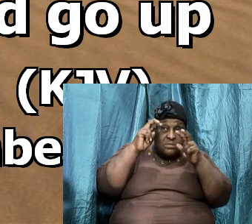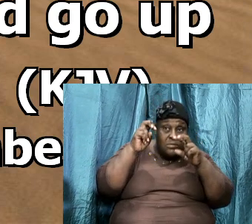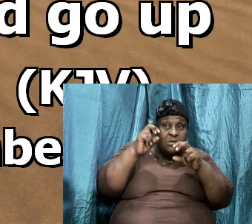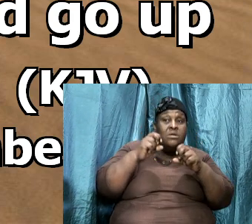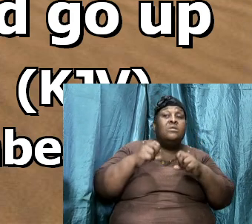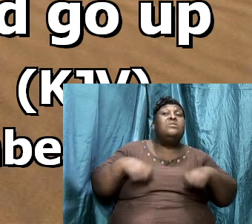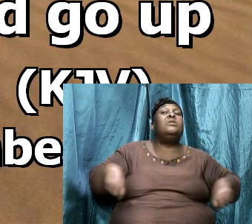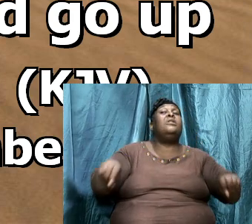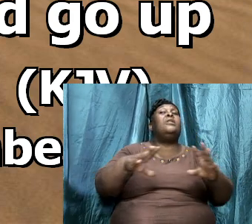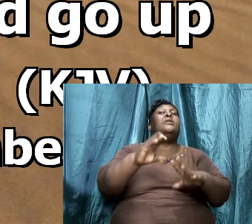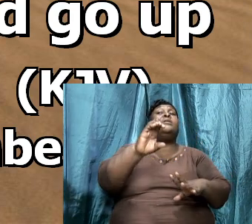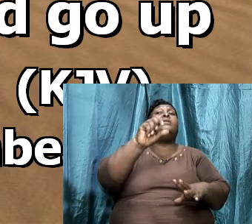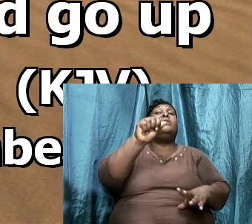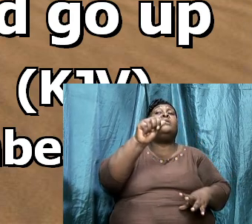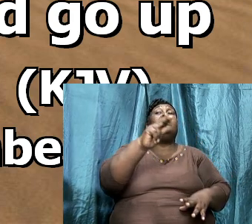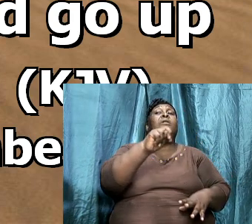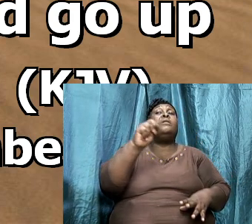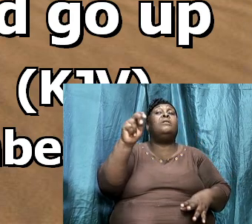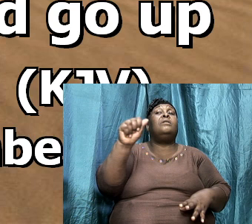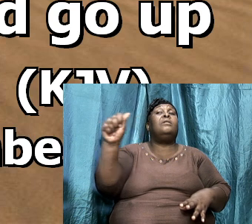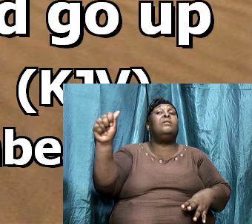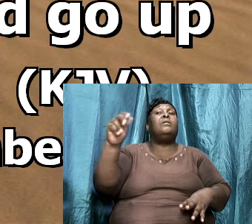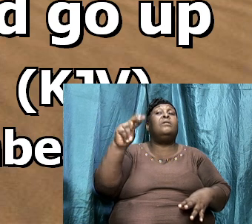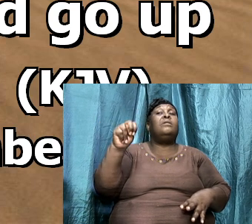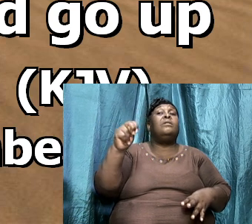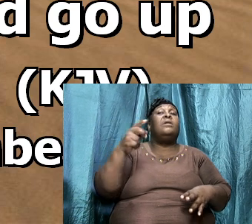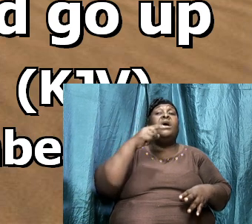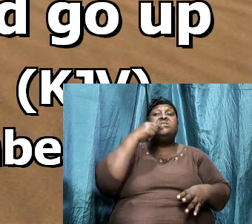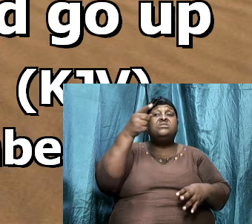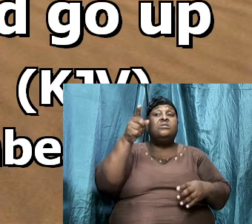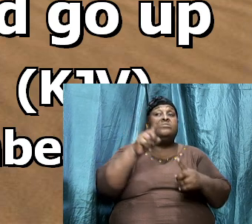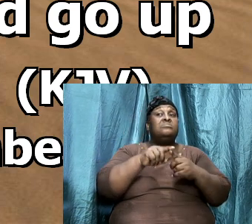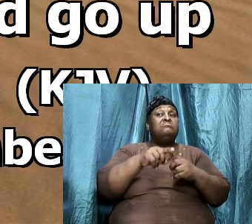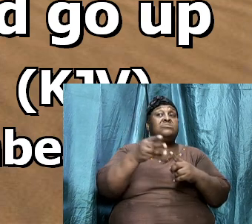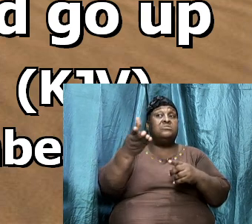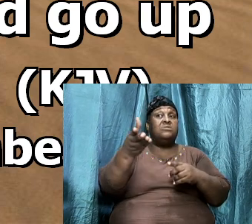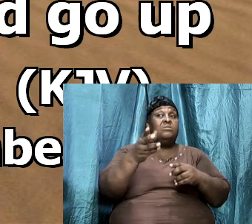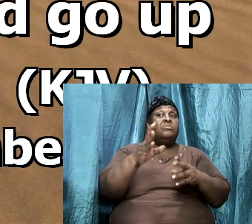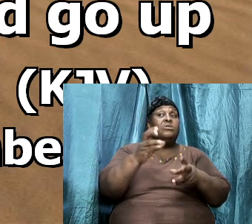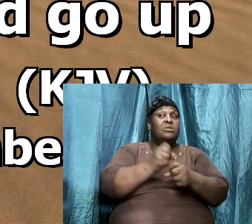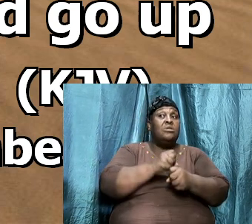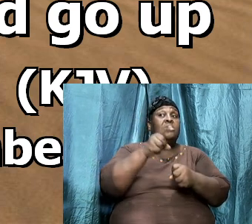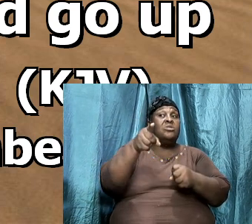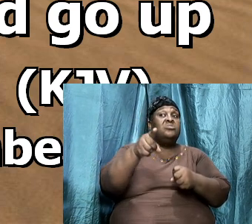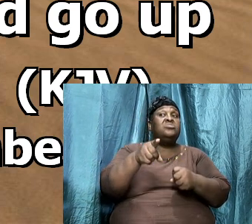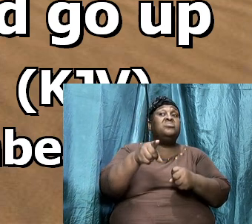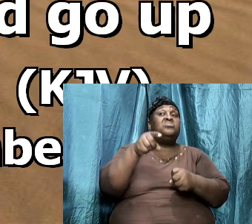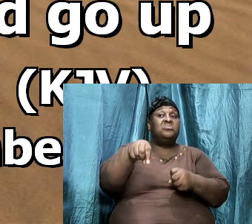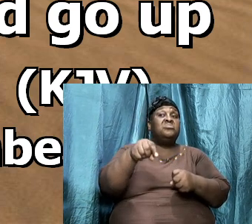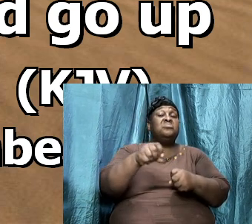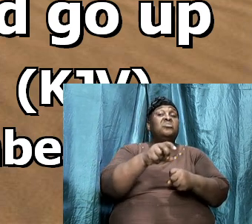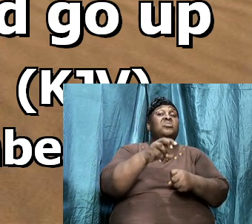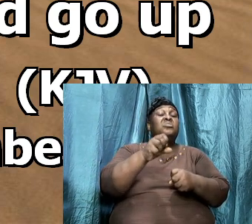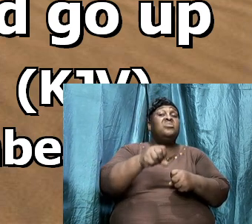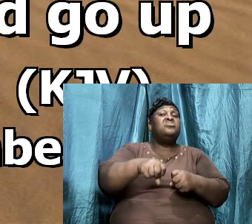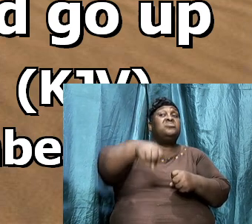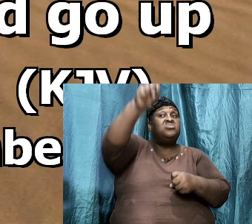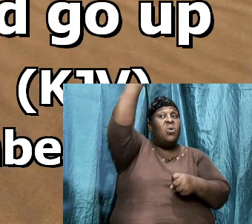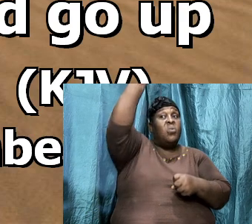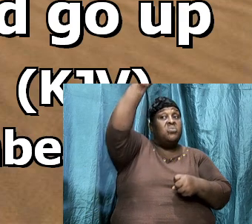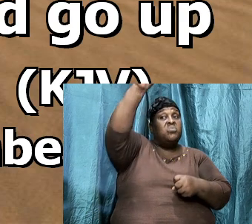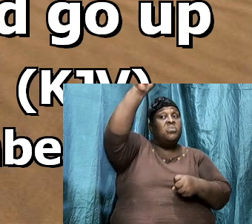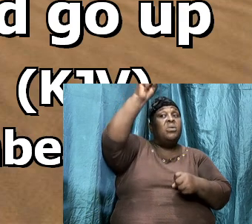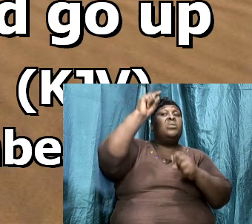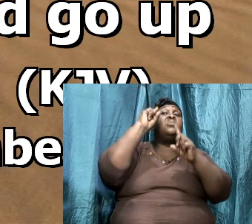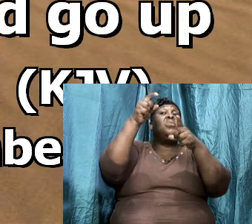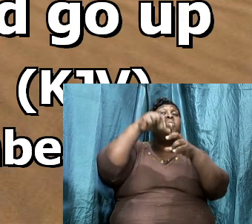of Canaan and said unto them, get you up this way, southward, and go up into